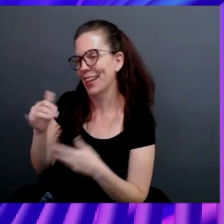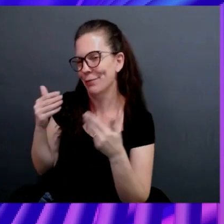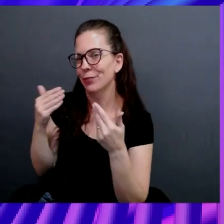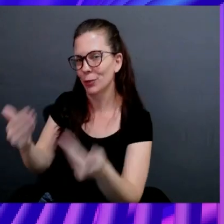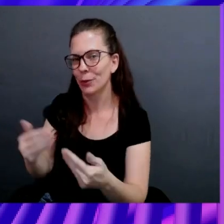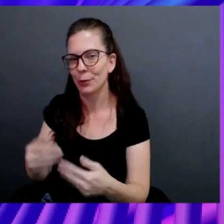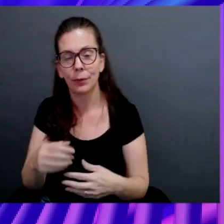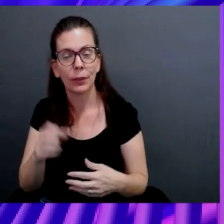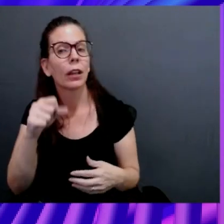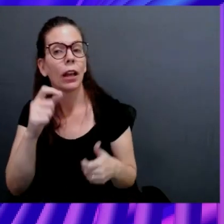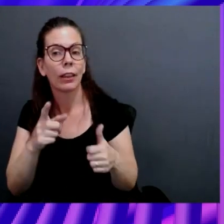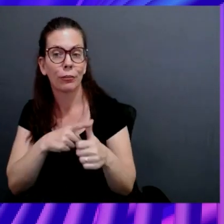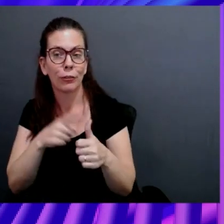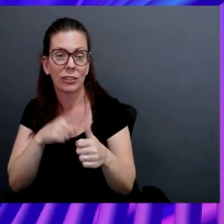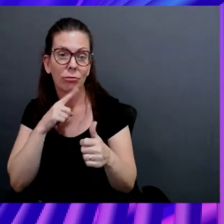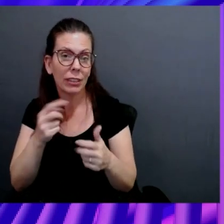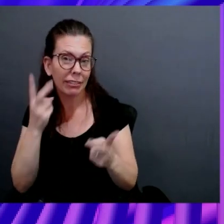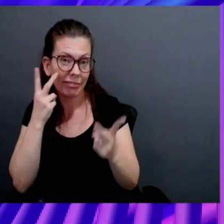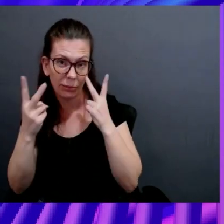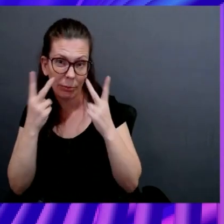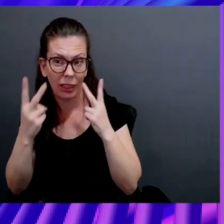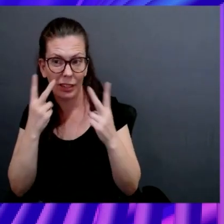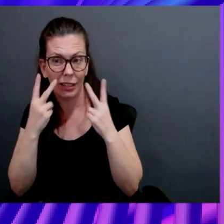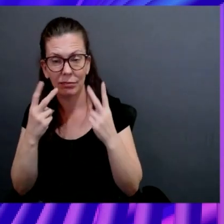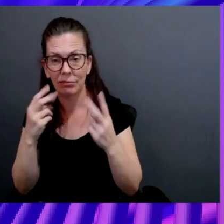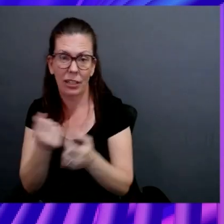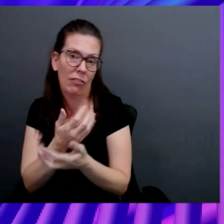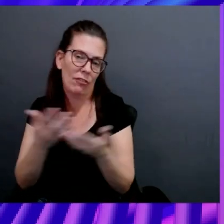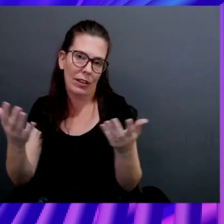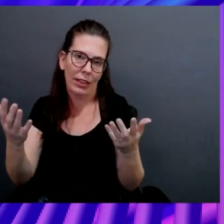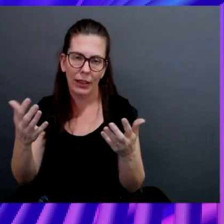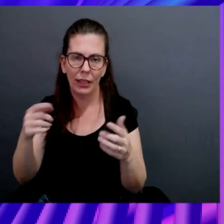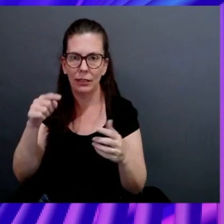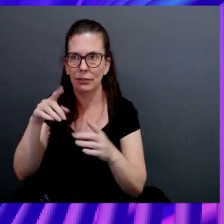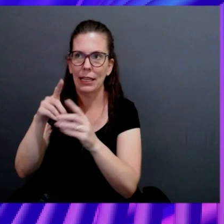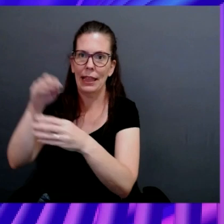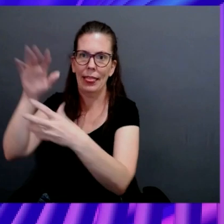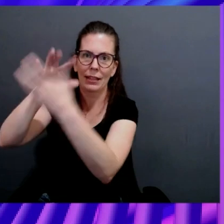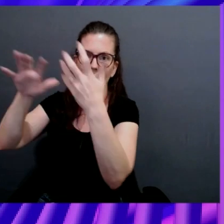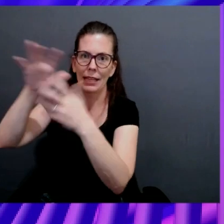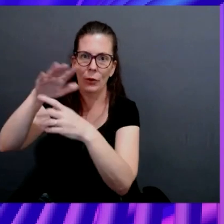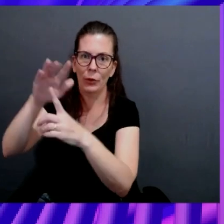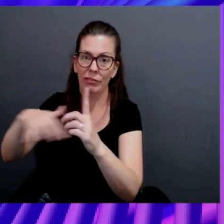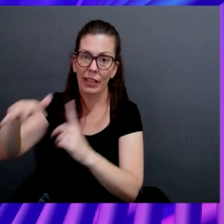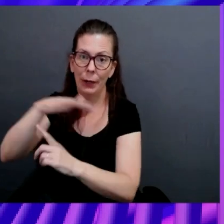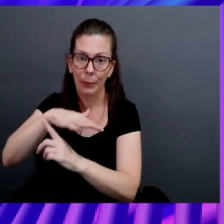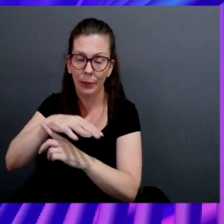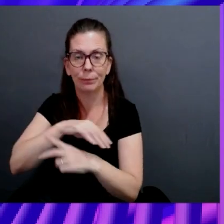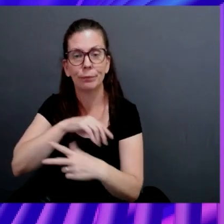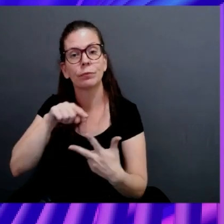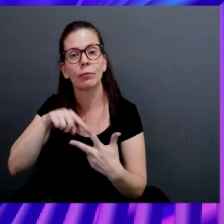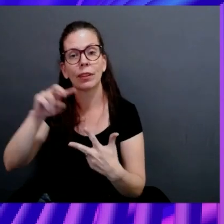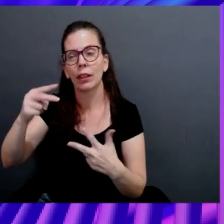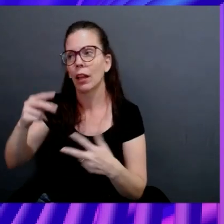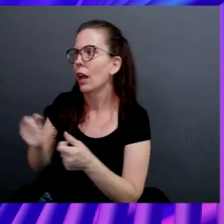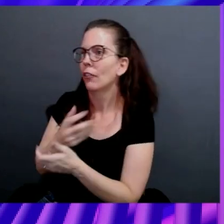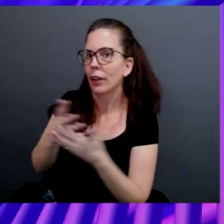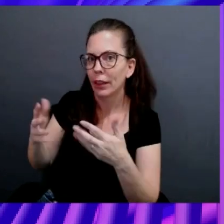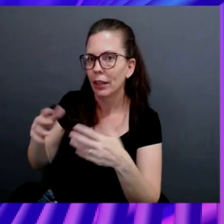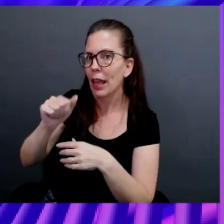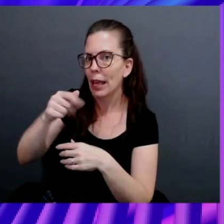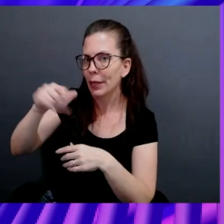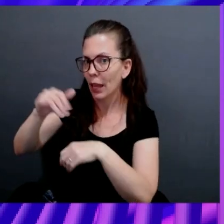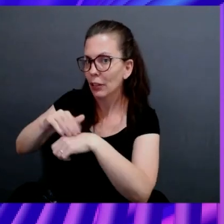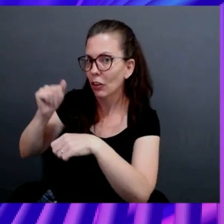really gaining visibility to anything that happens across your cloud environment. Yeah. The second thing is... Everything's an API call. Everything